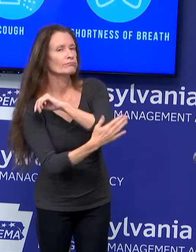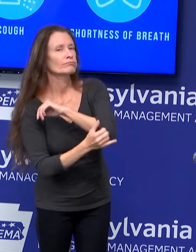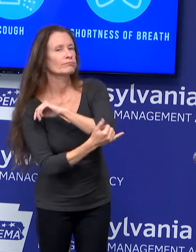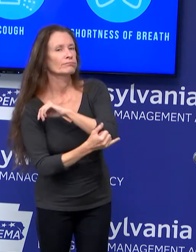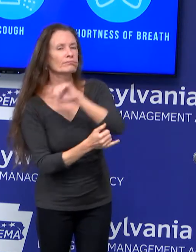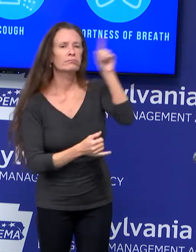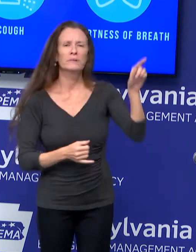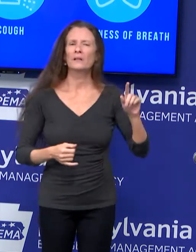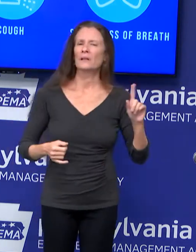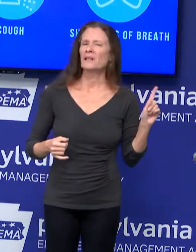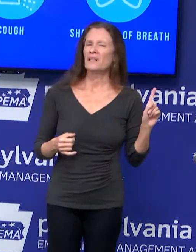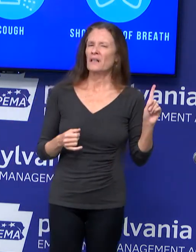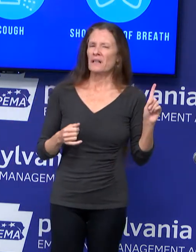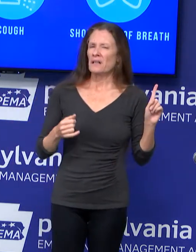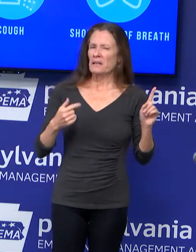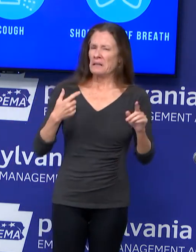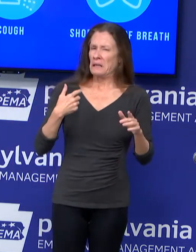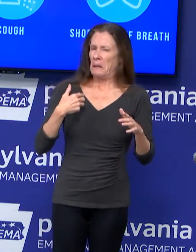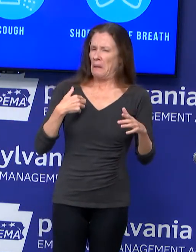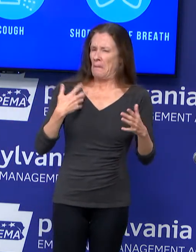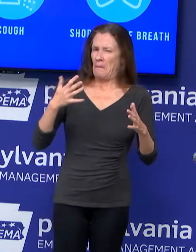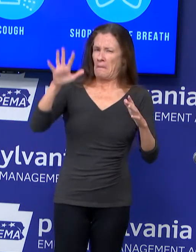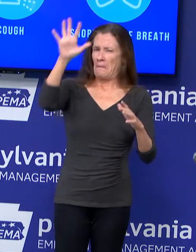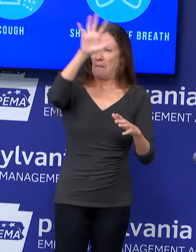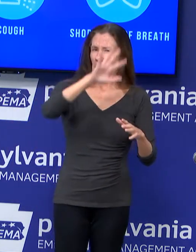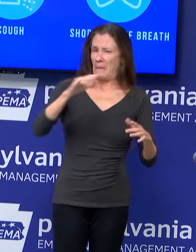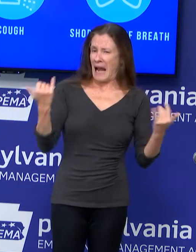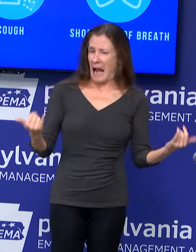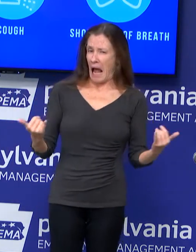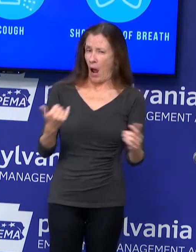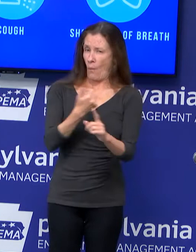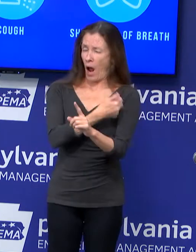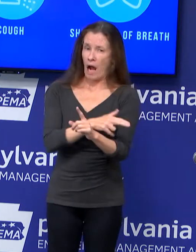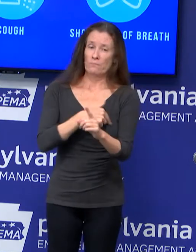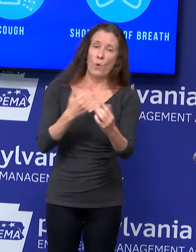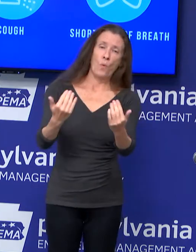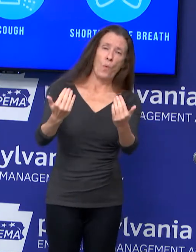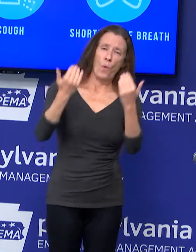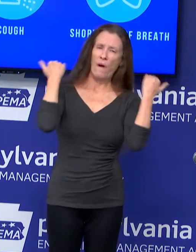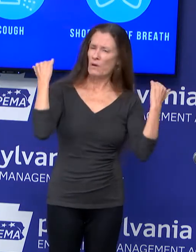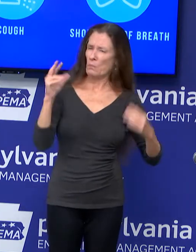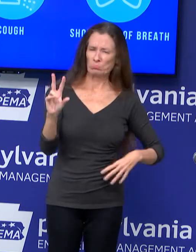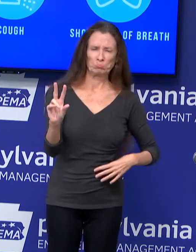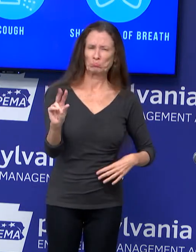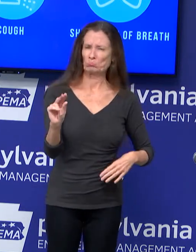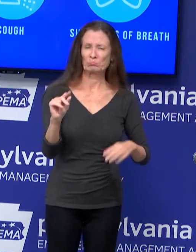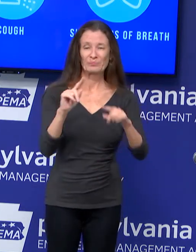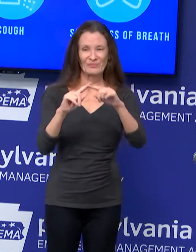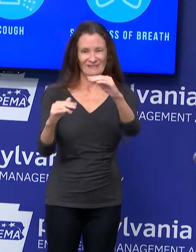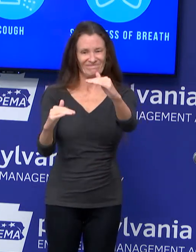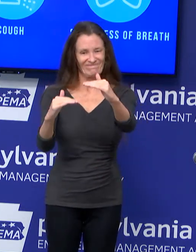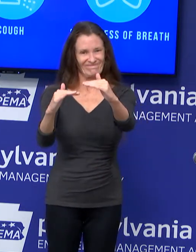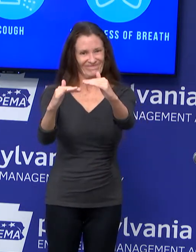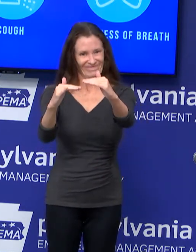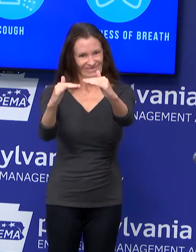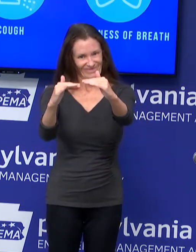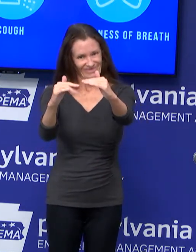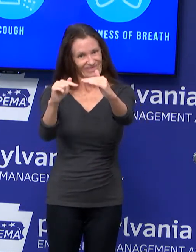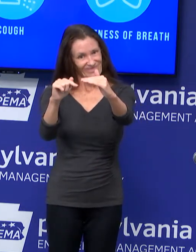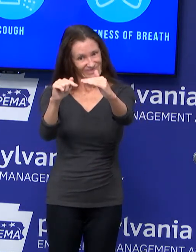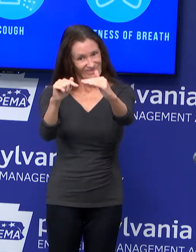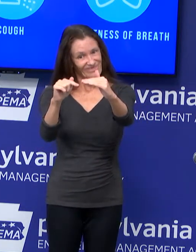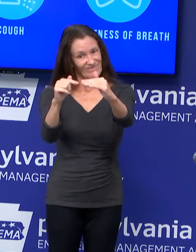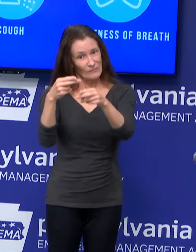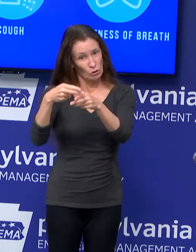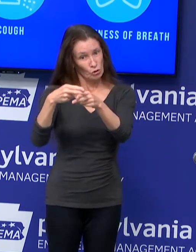have heard that, particularly in the North Central, that some of the hospitals are challenged. But there are no hospitals or health systems overwhelmed at this time. We